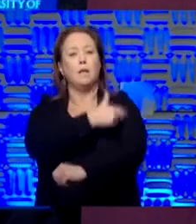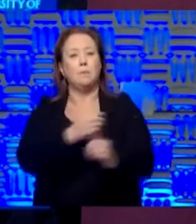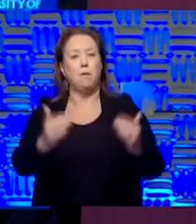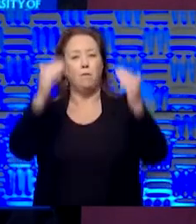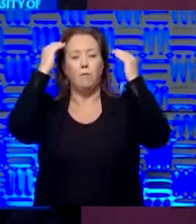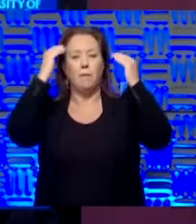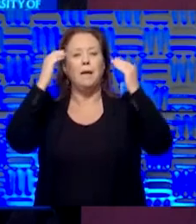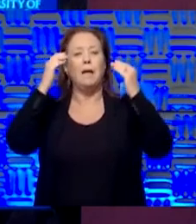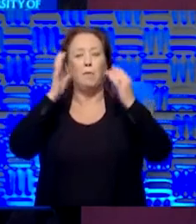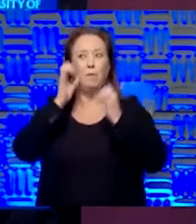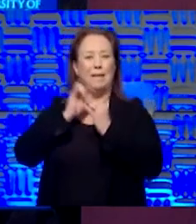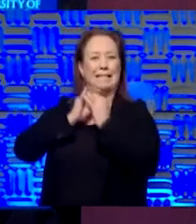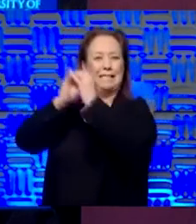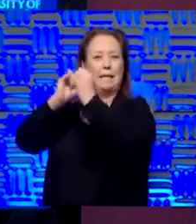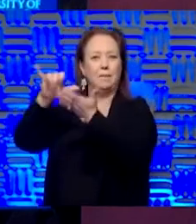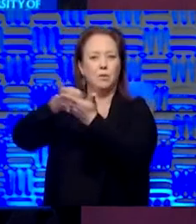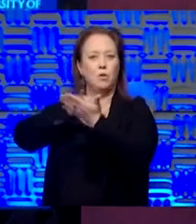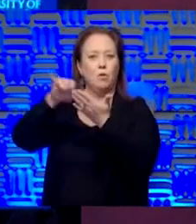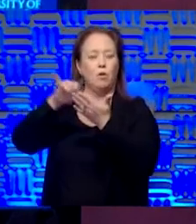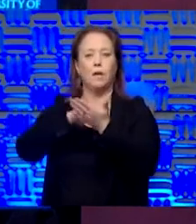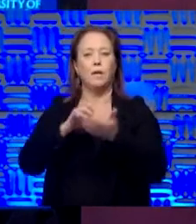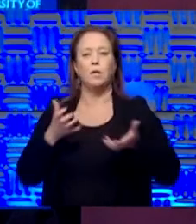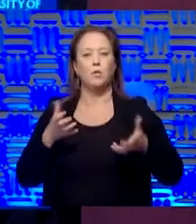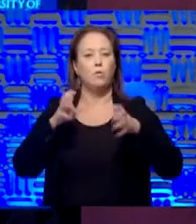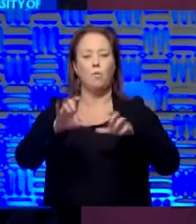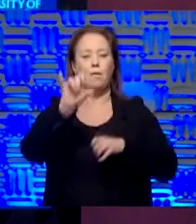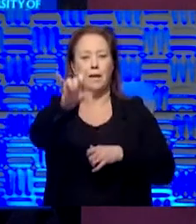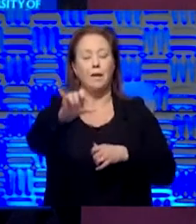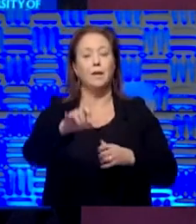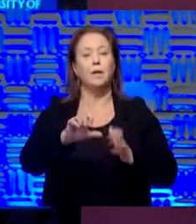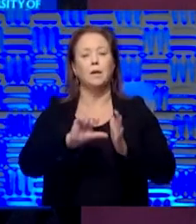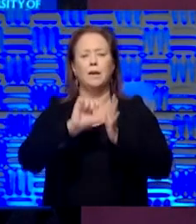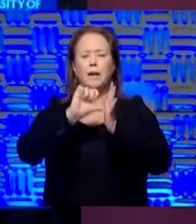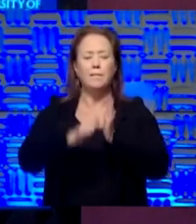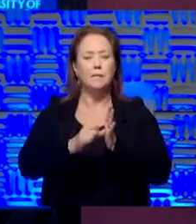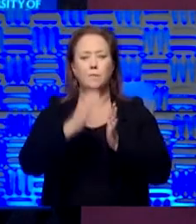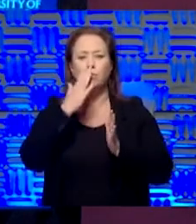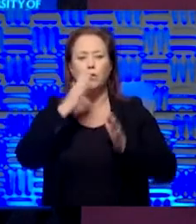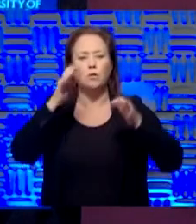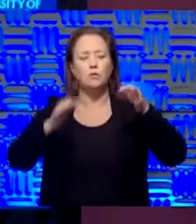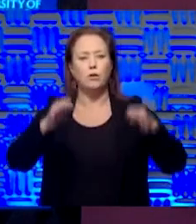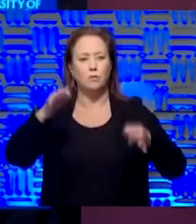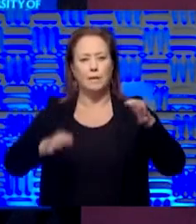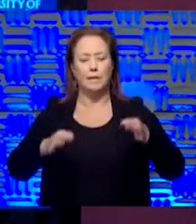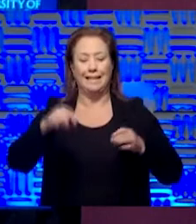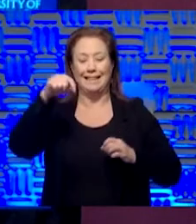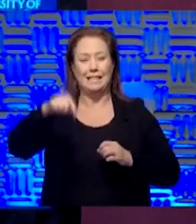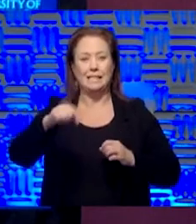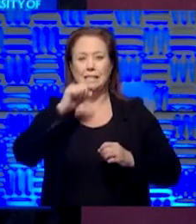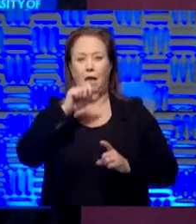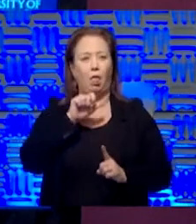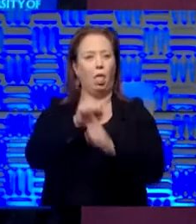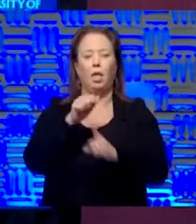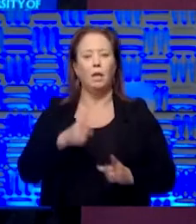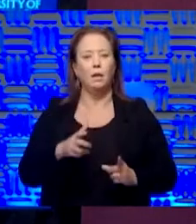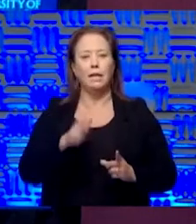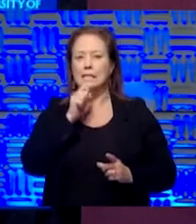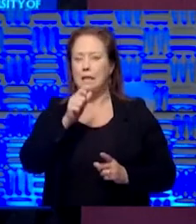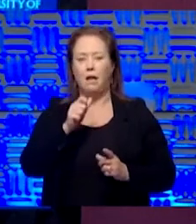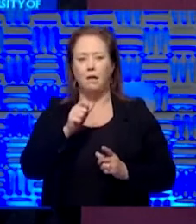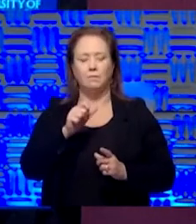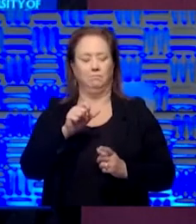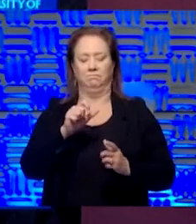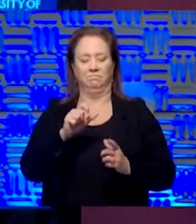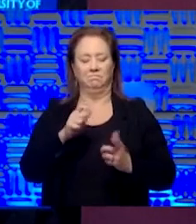it'll be like New York city. That is not where you want to be. So you've got to use good judgment. This is not a hoax. It is not made up